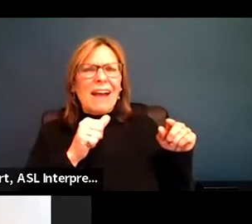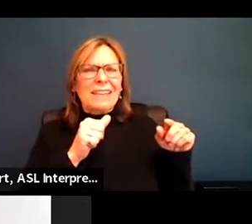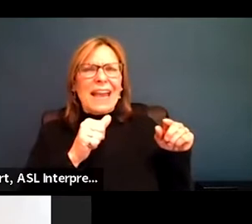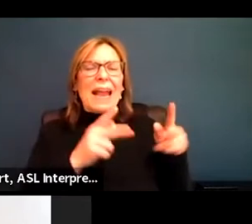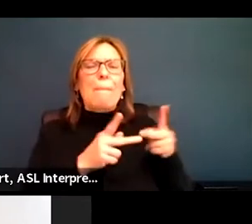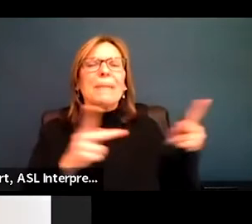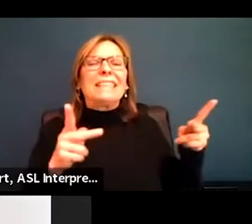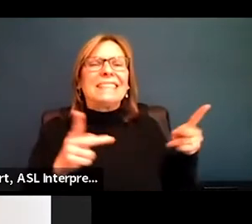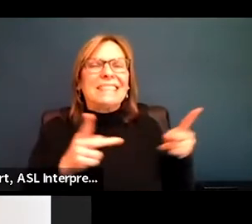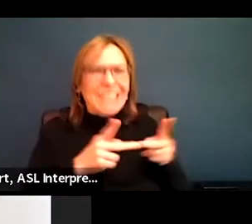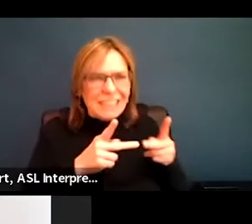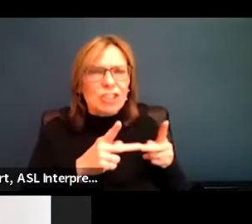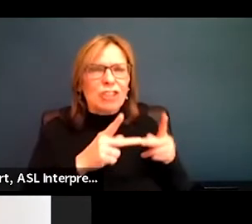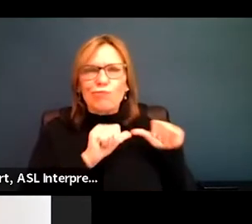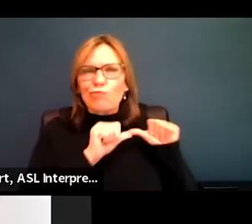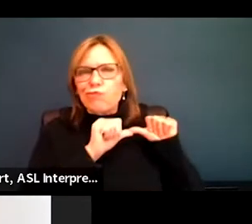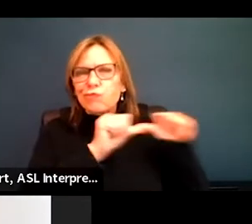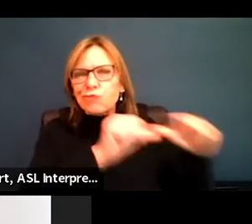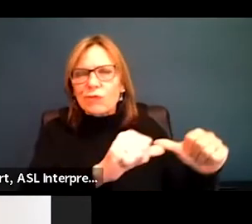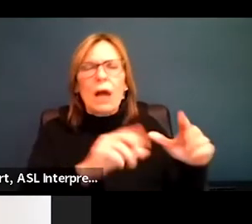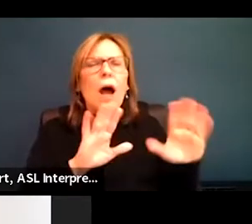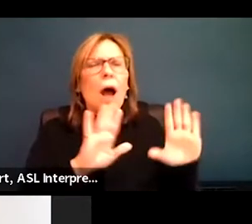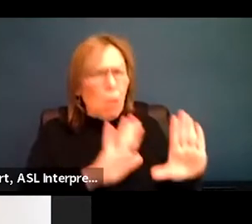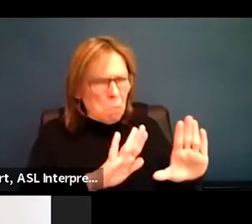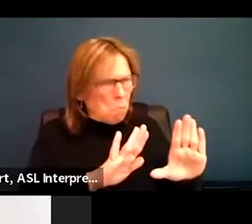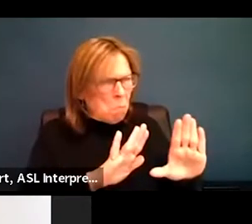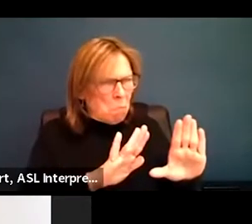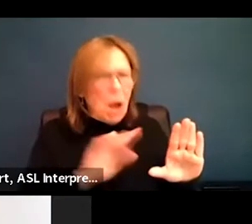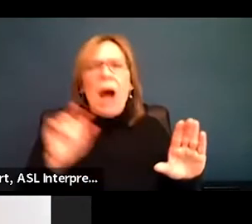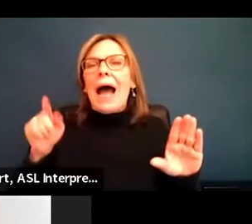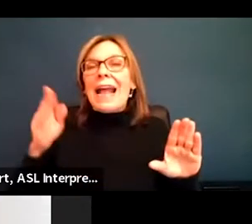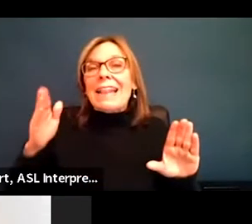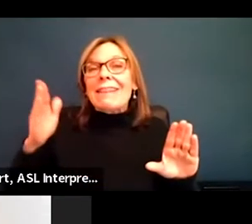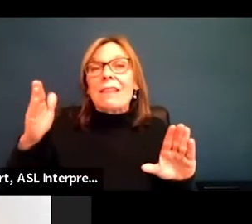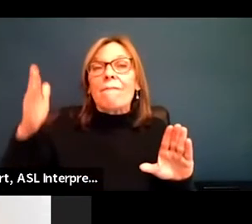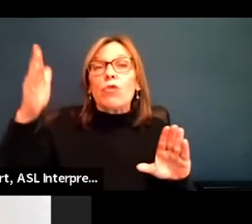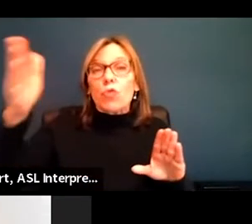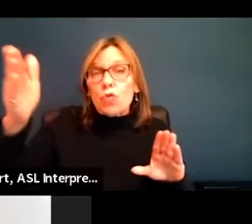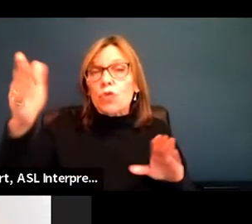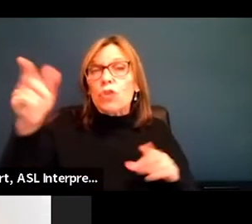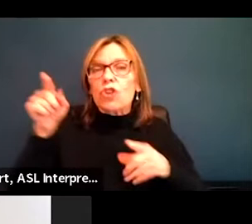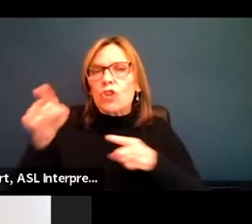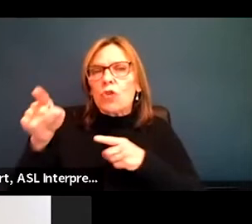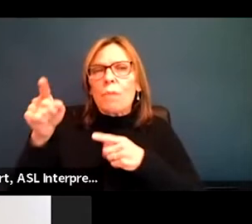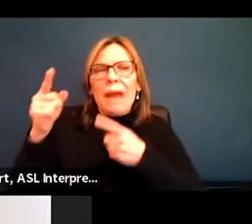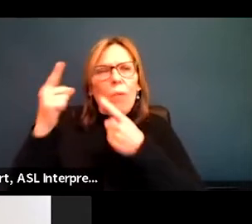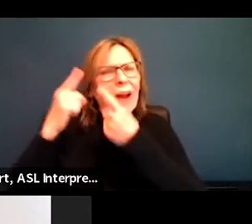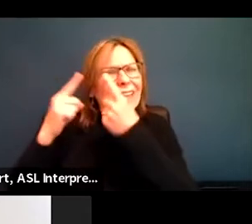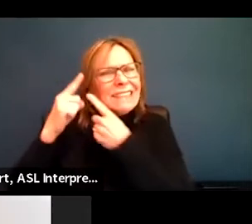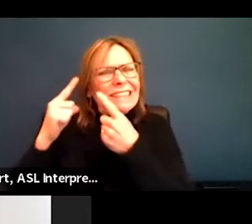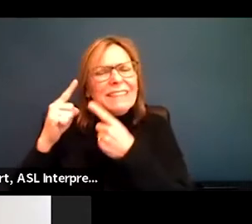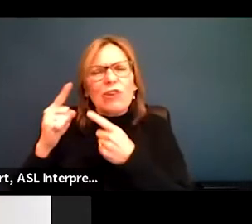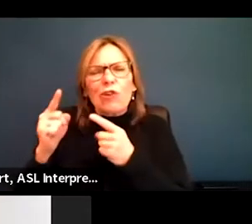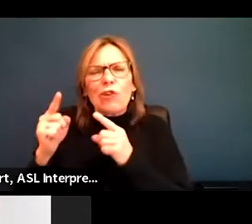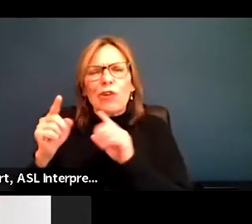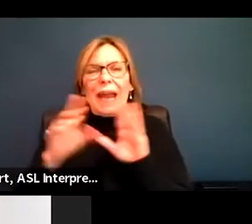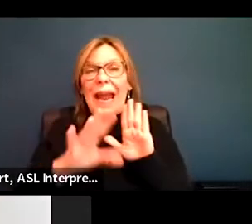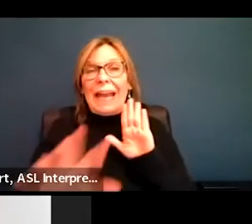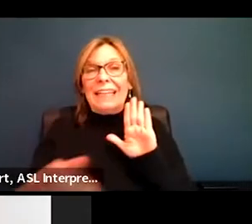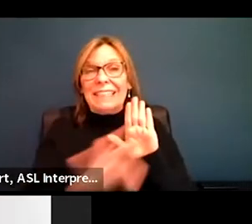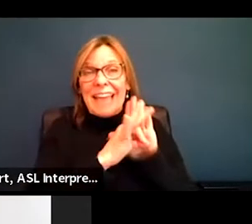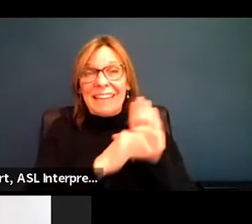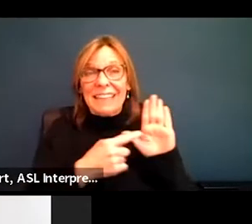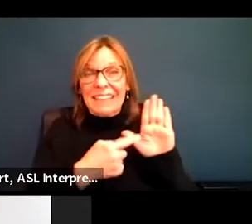legislature at some point in the future. Um, you may want to consider a designated ADA